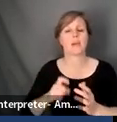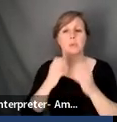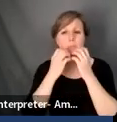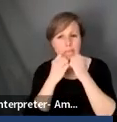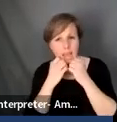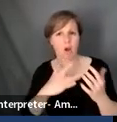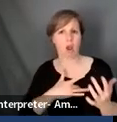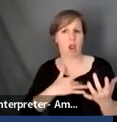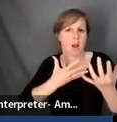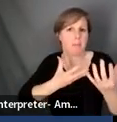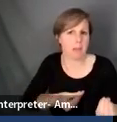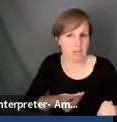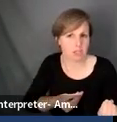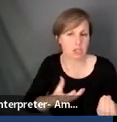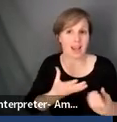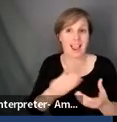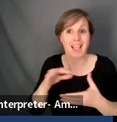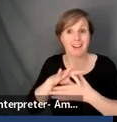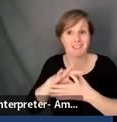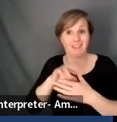and, and context.